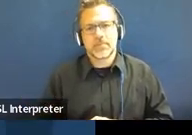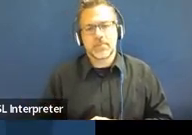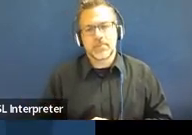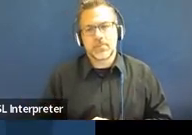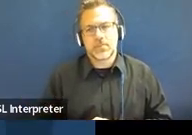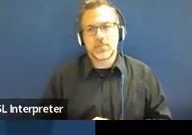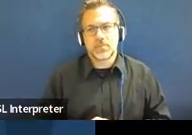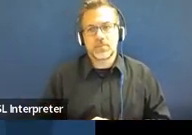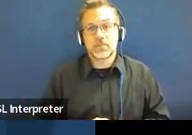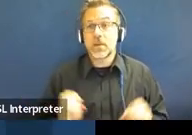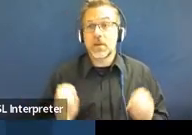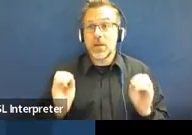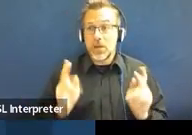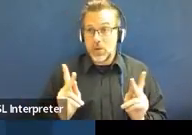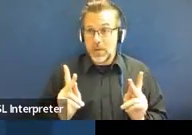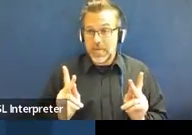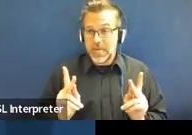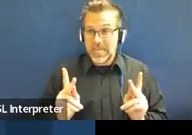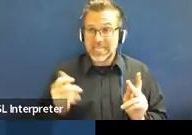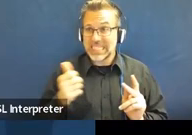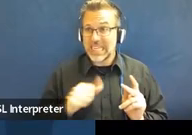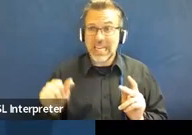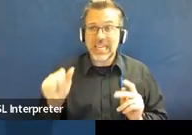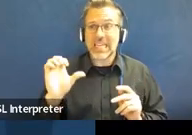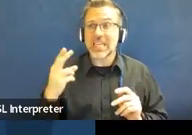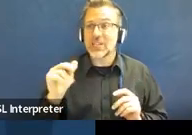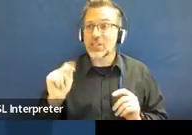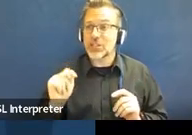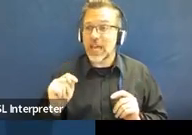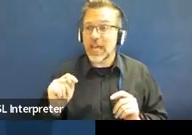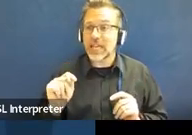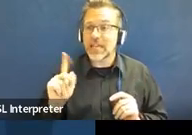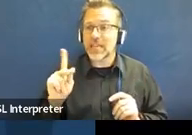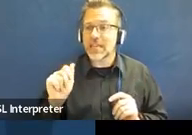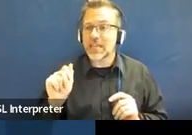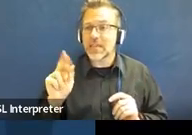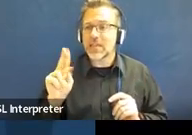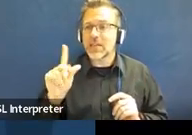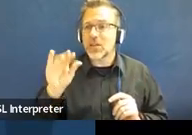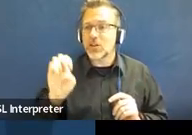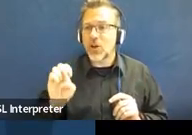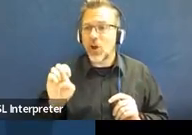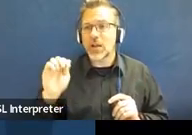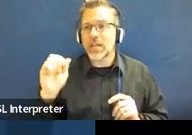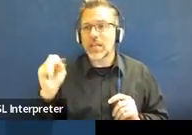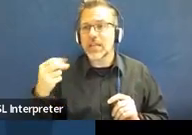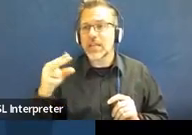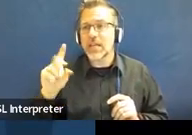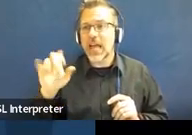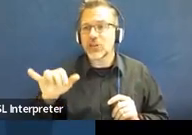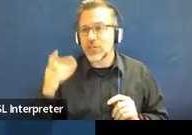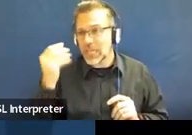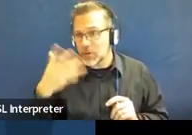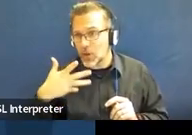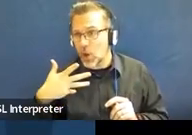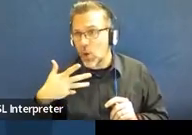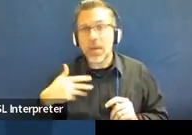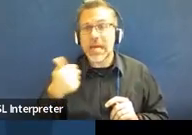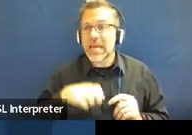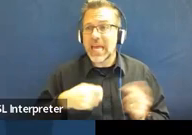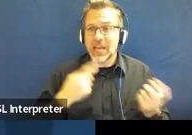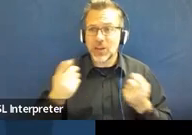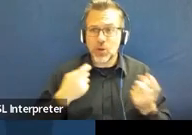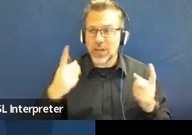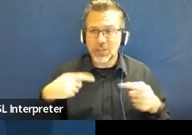So, I'm guessing if there's anything in chat, Carly and or Ashley will let us know. But does anybody have any questions so far?